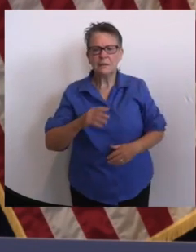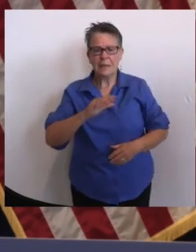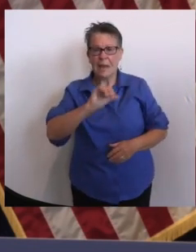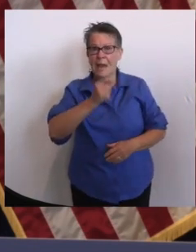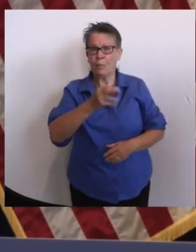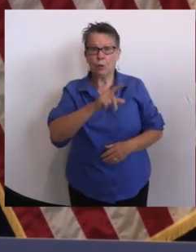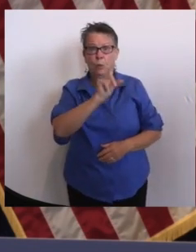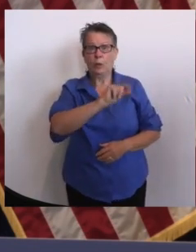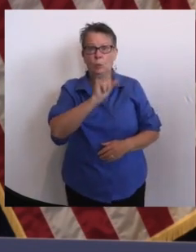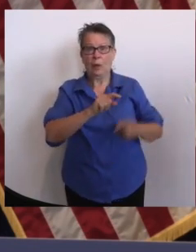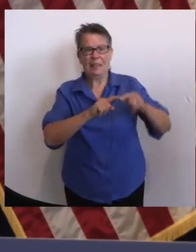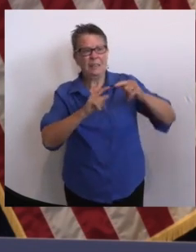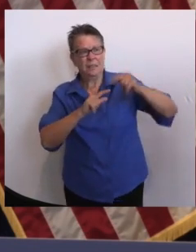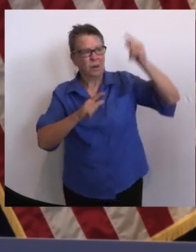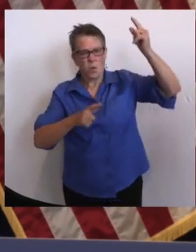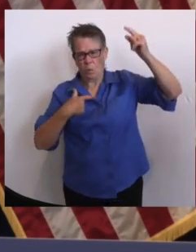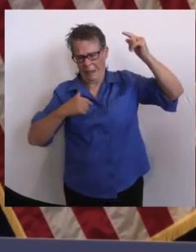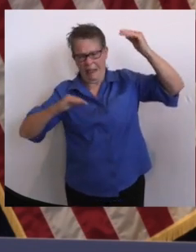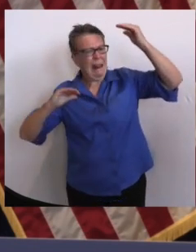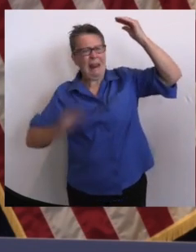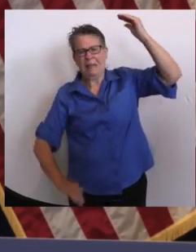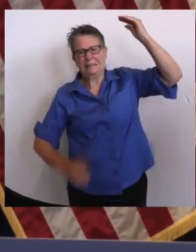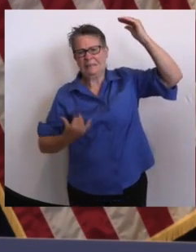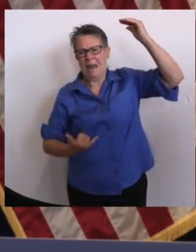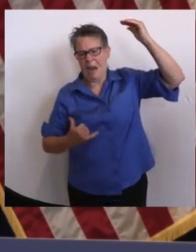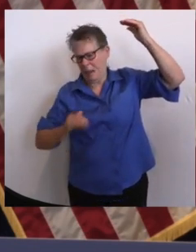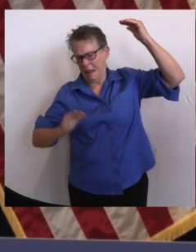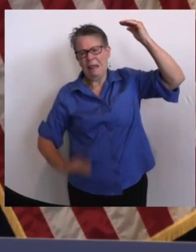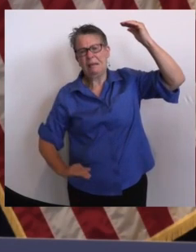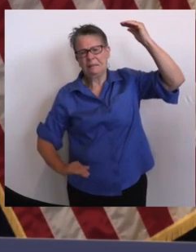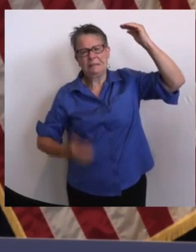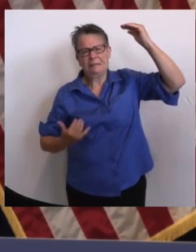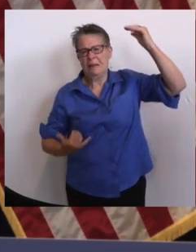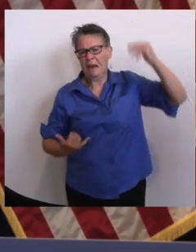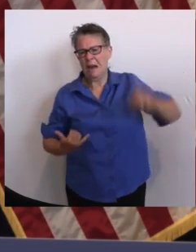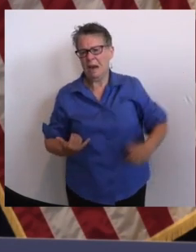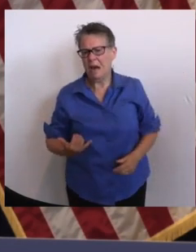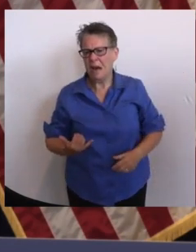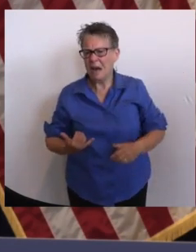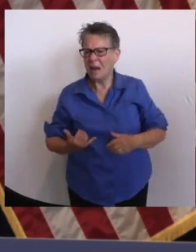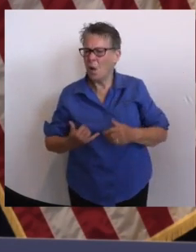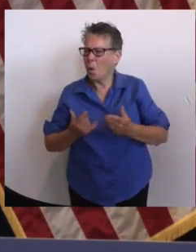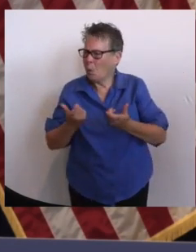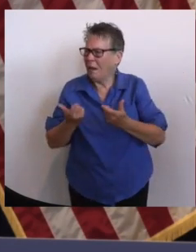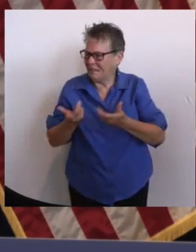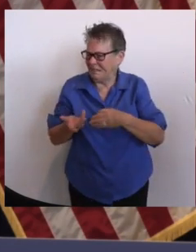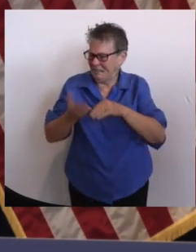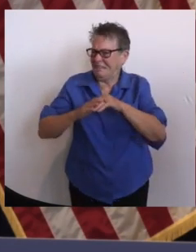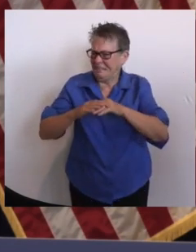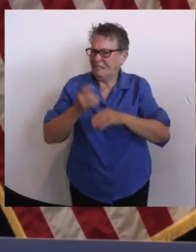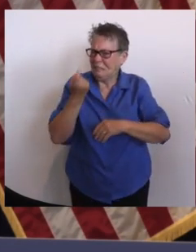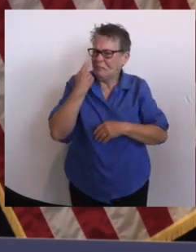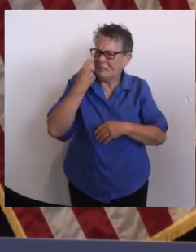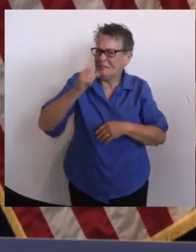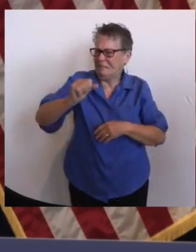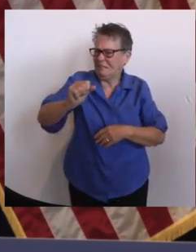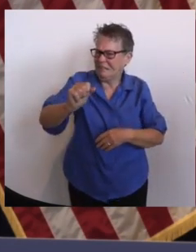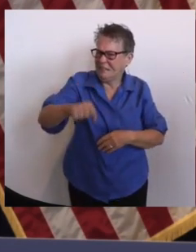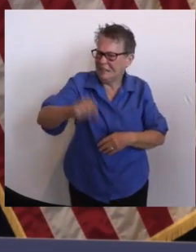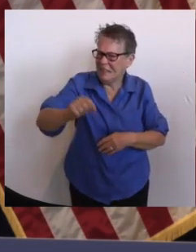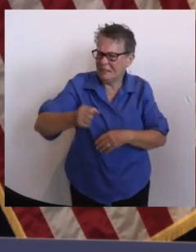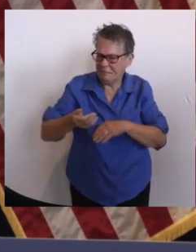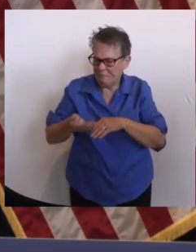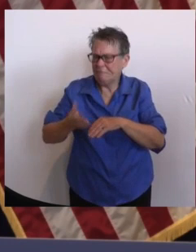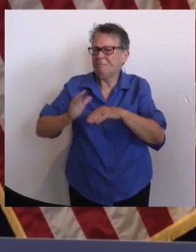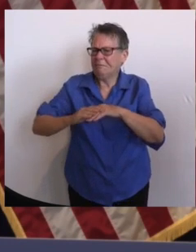percent increase over the last two weeks, but it's certainly nowhere near what the other surge is, the use of ventilators and